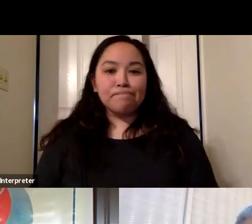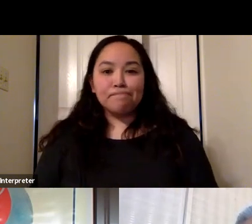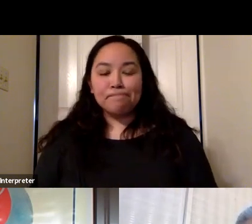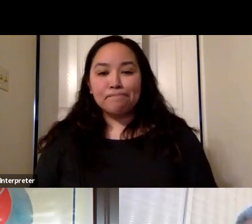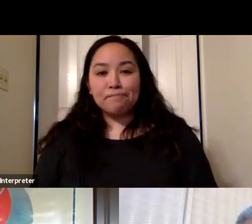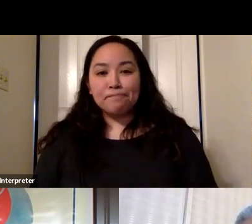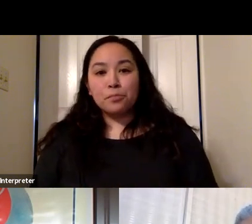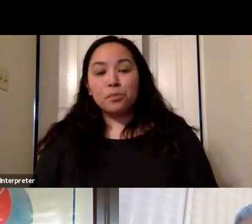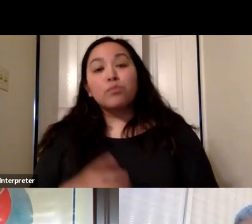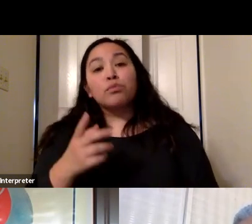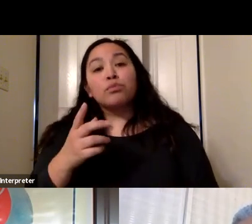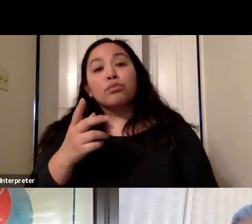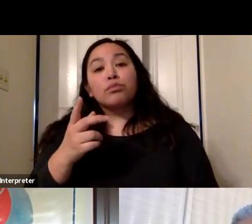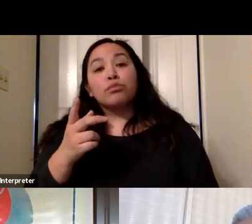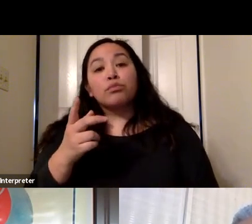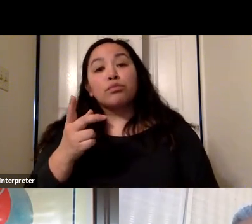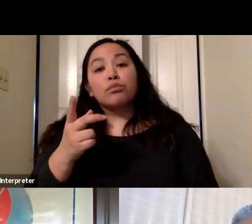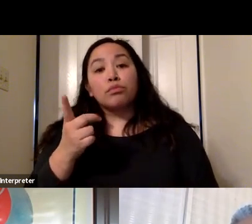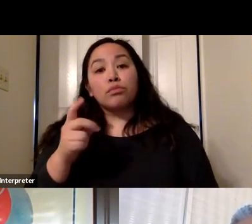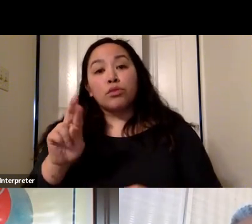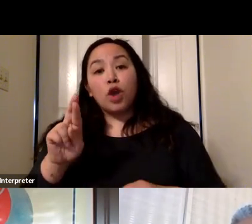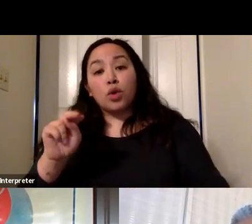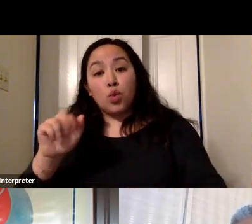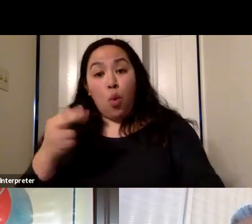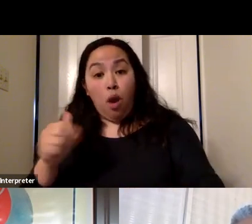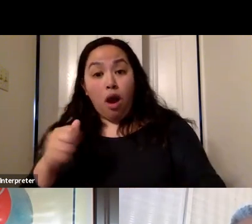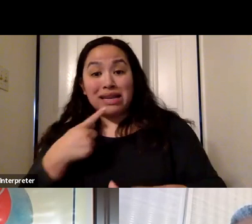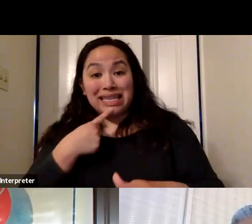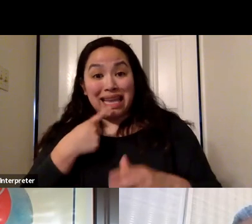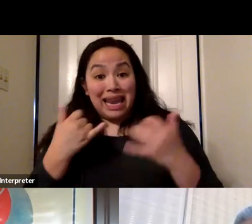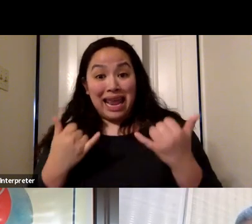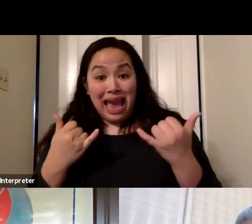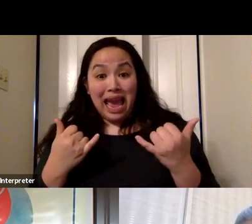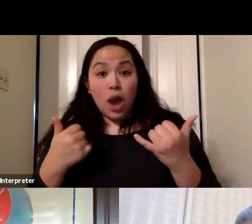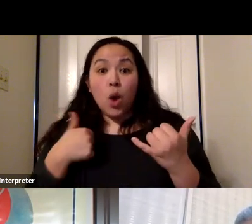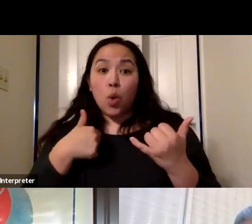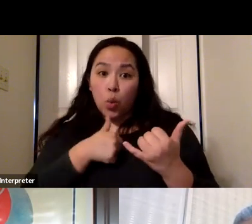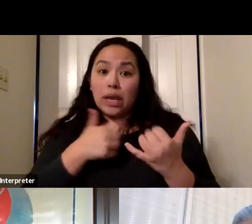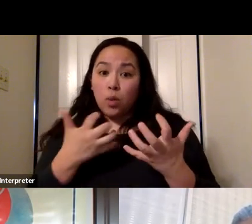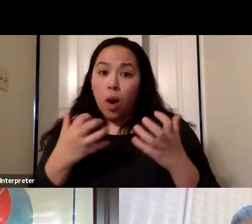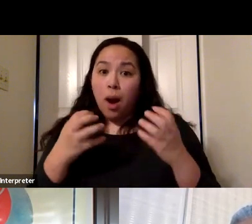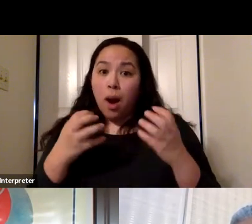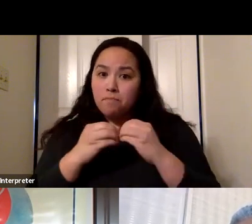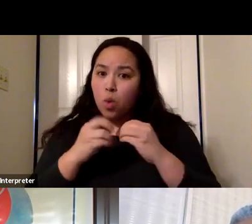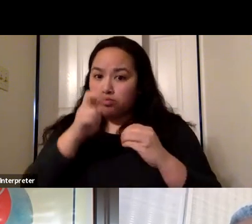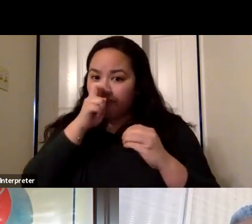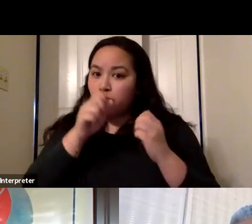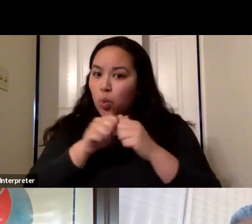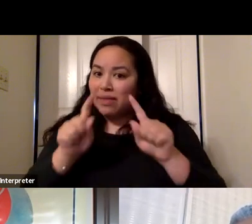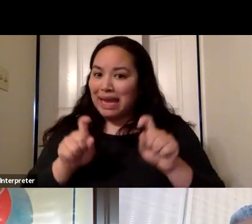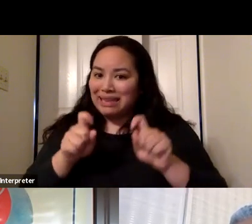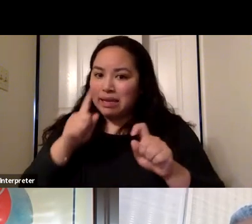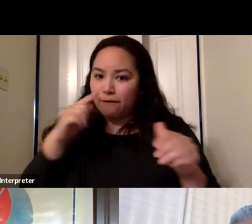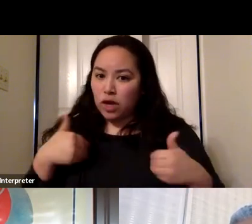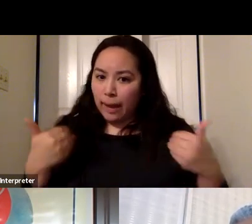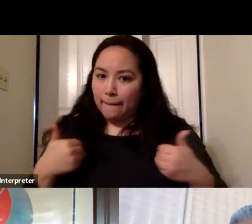And I would just add that in the meantime, we really do want some vigilance around testing for young people. I know that